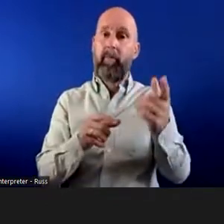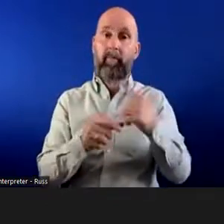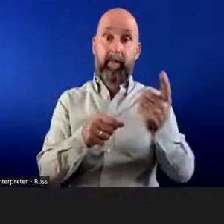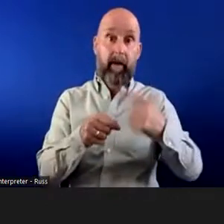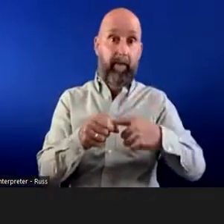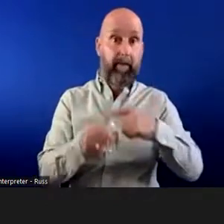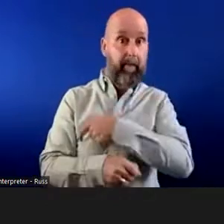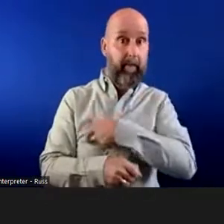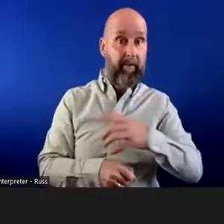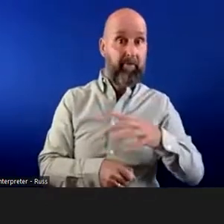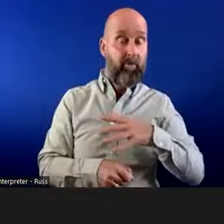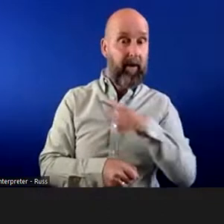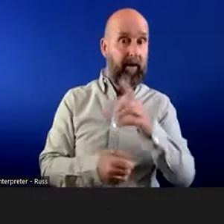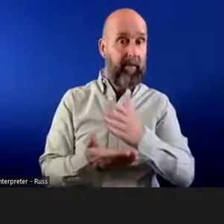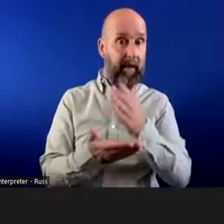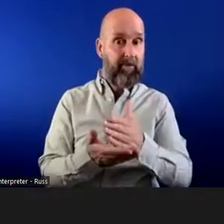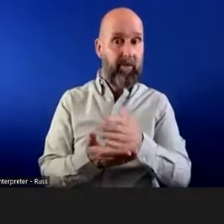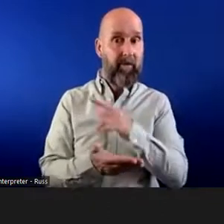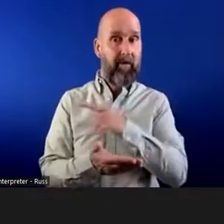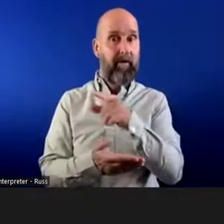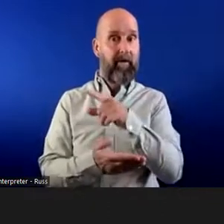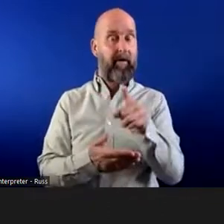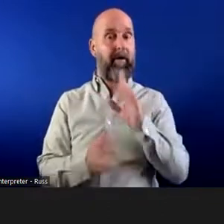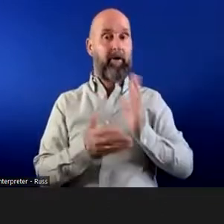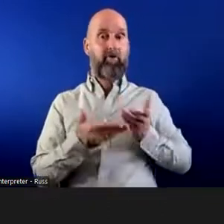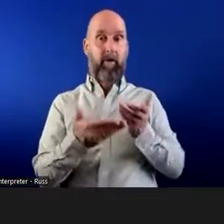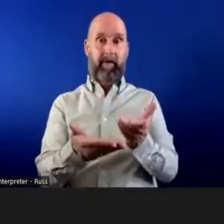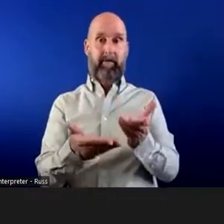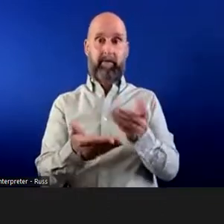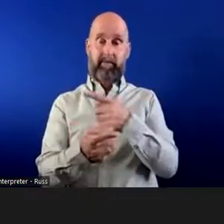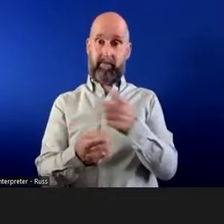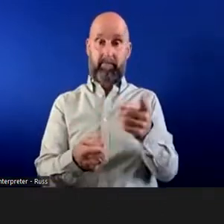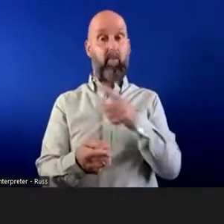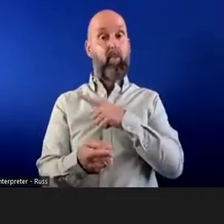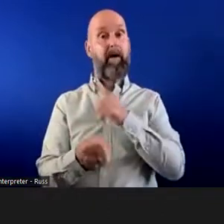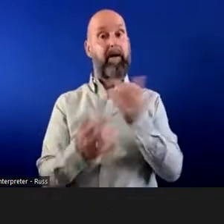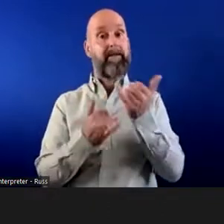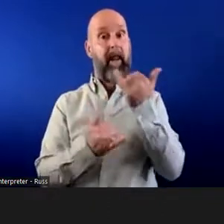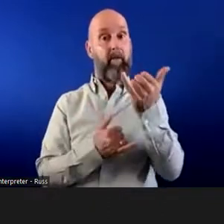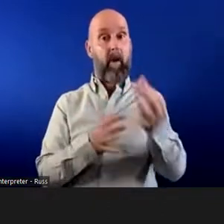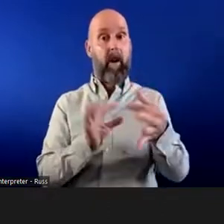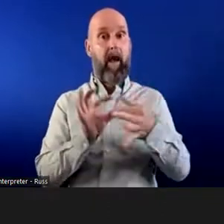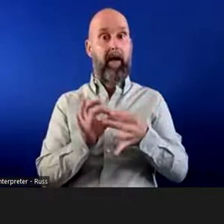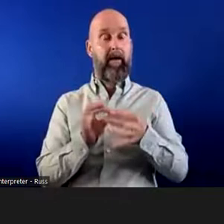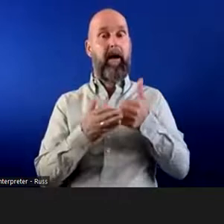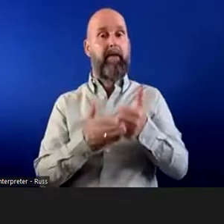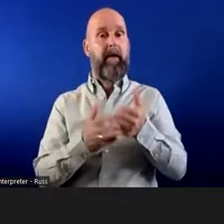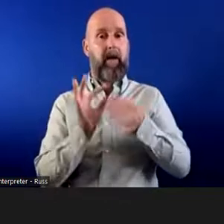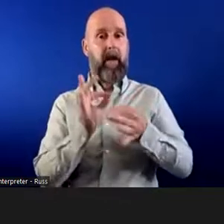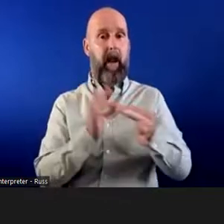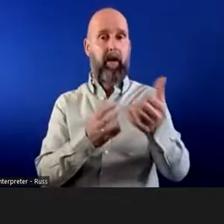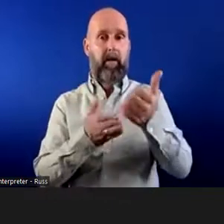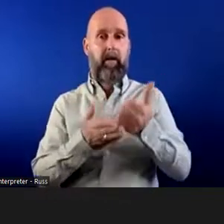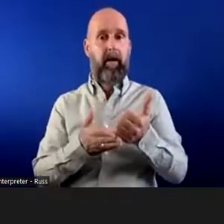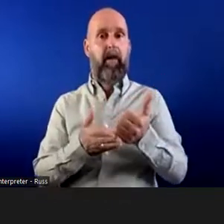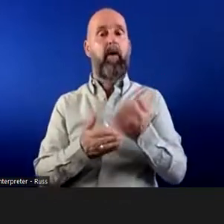members, just to ensure you make good use of the services that are on offer to you, we do have a telephone line, telephone advice line which is